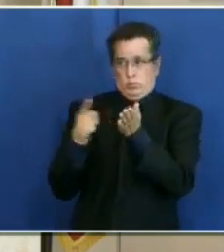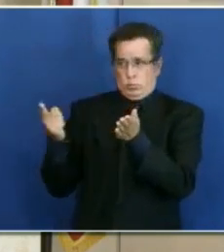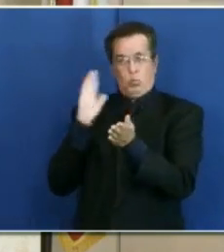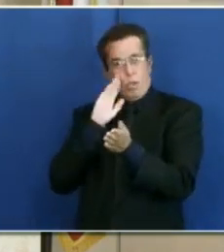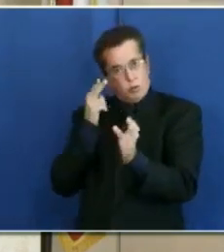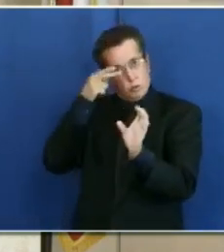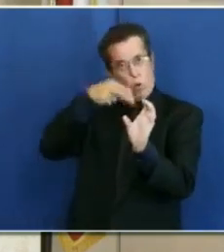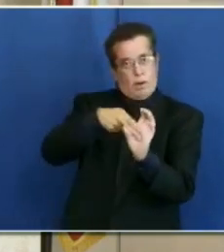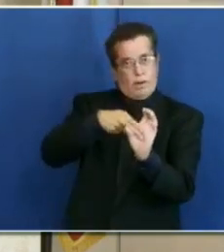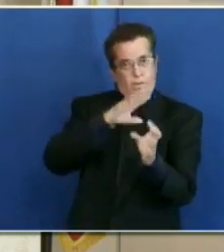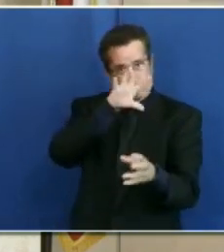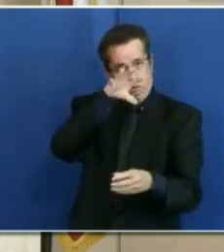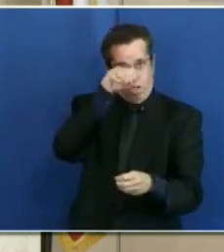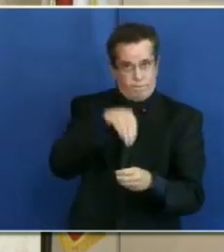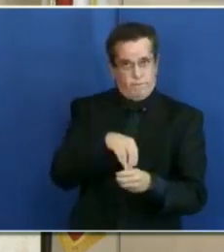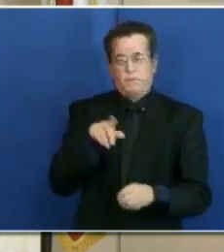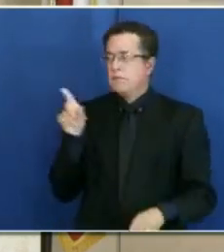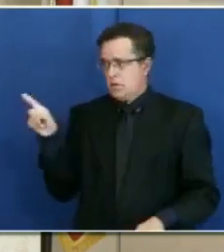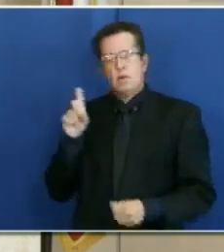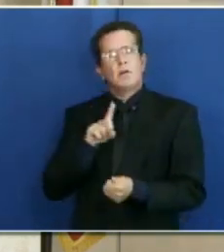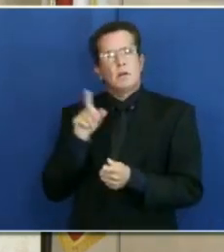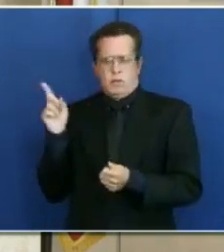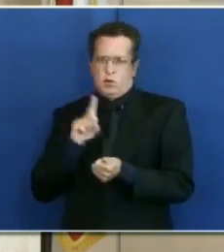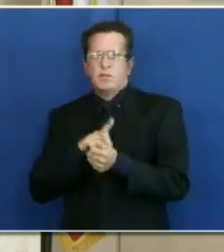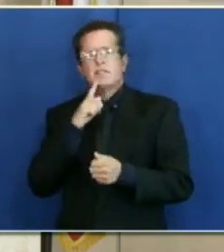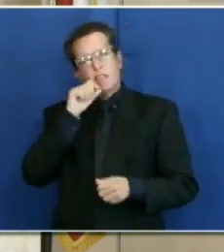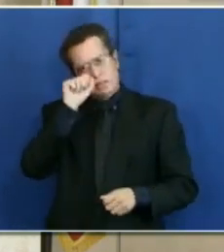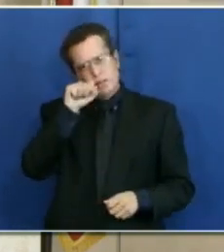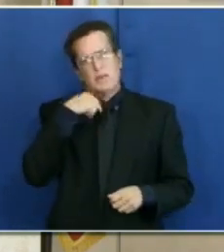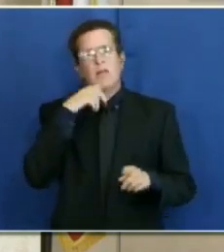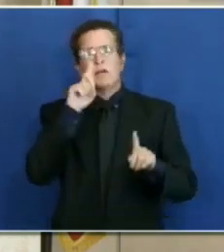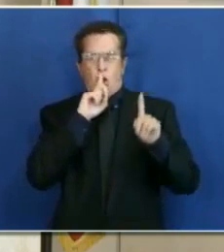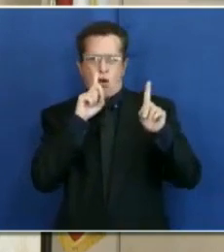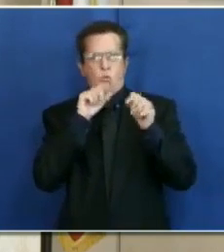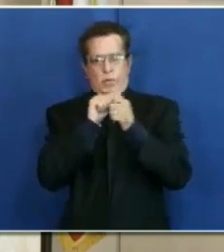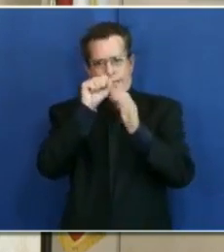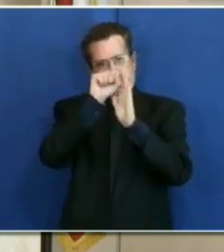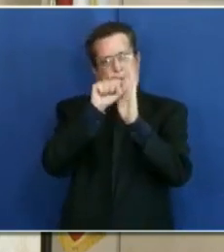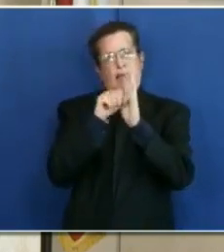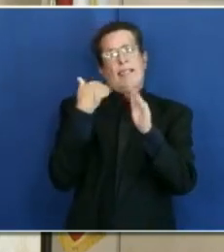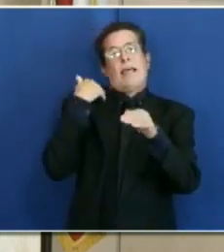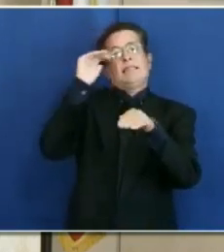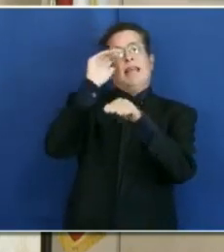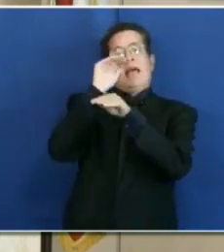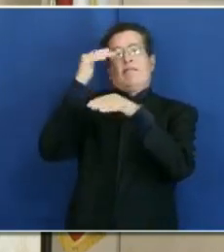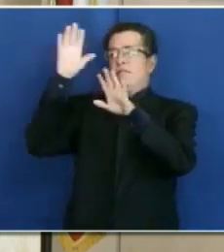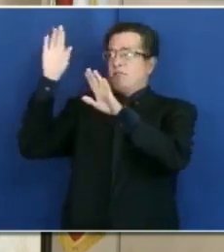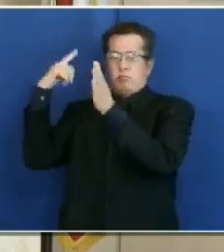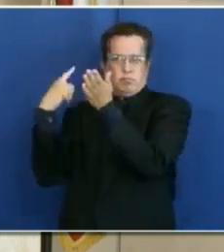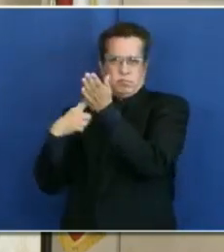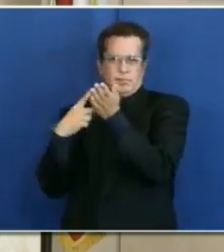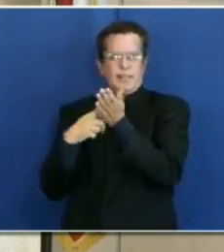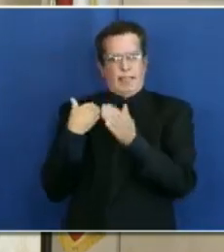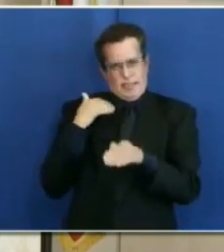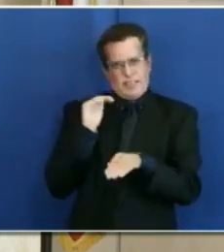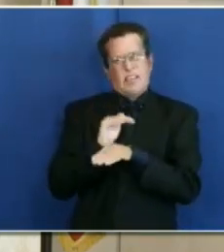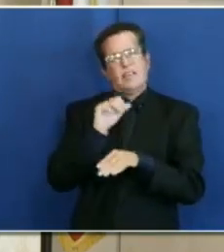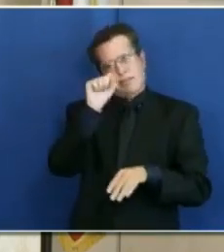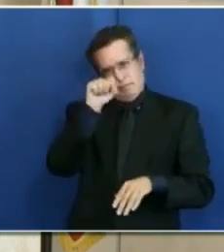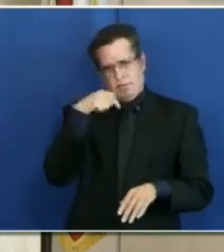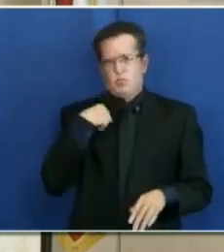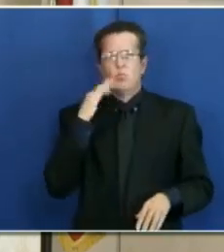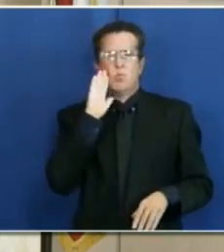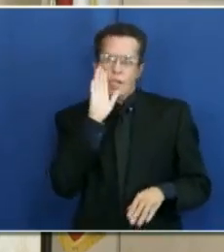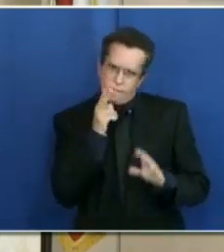As I just stated, I was on a call with the state last night as the health officer of San Diego County,